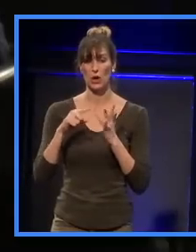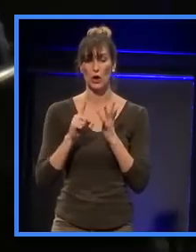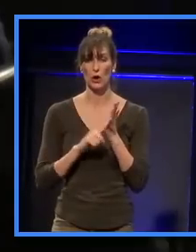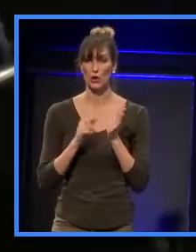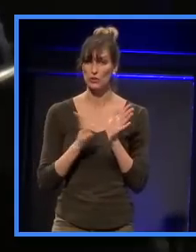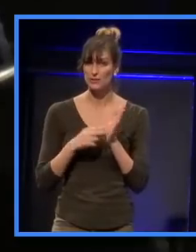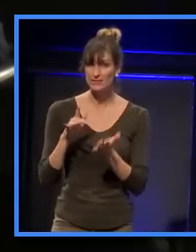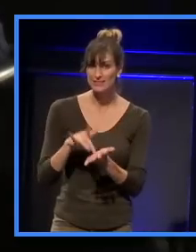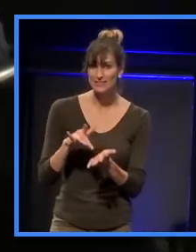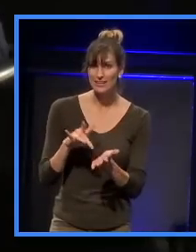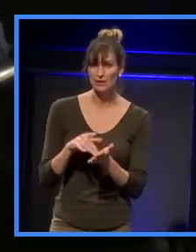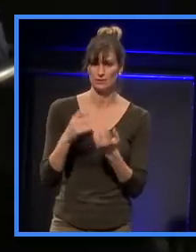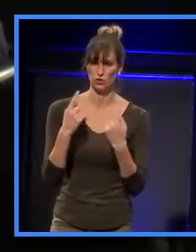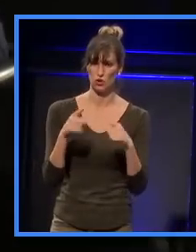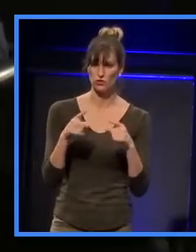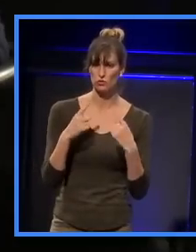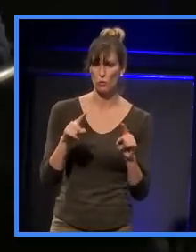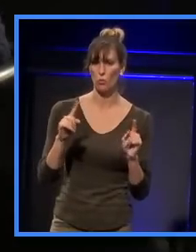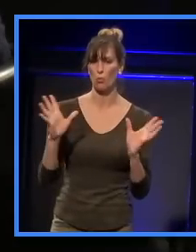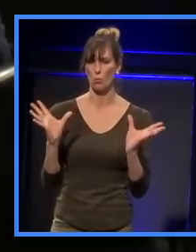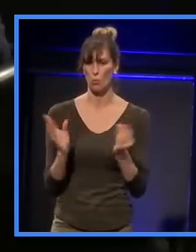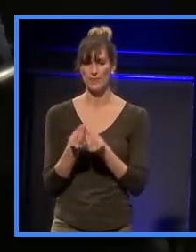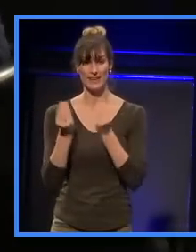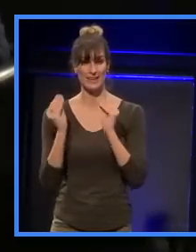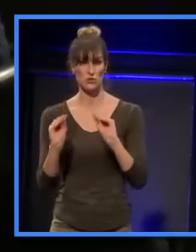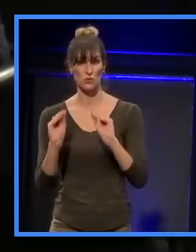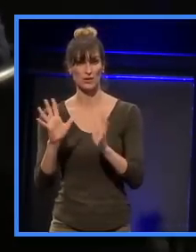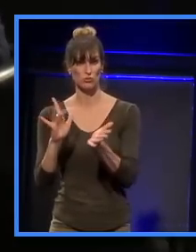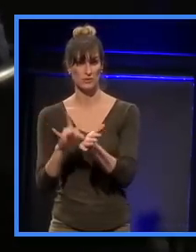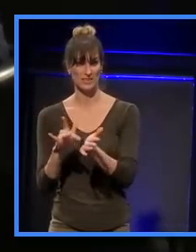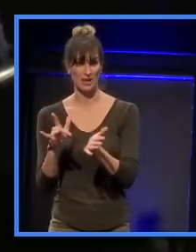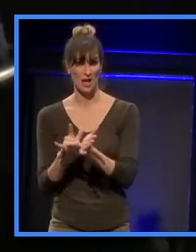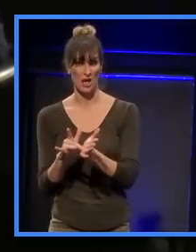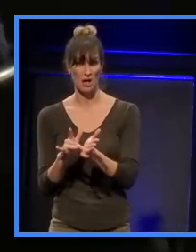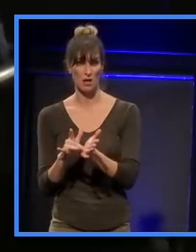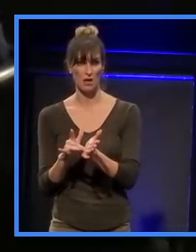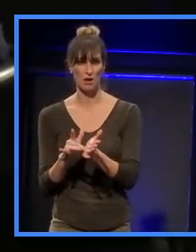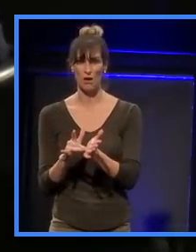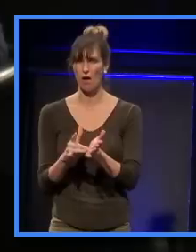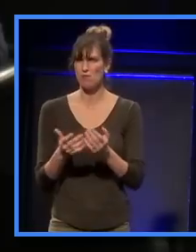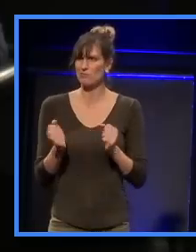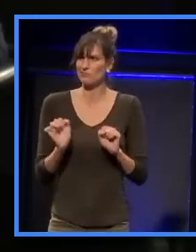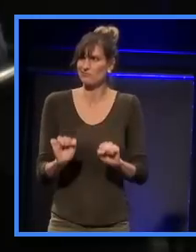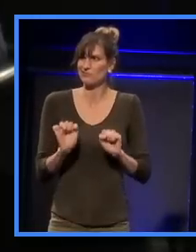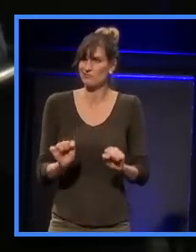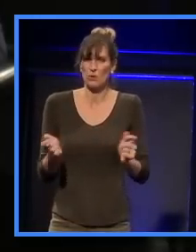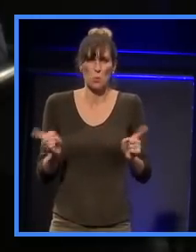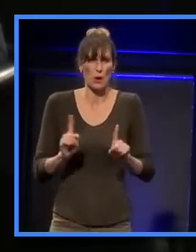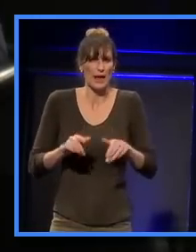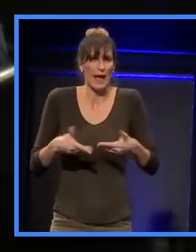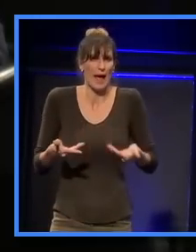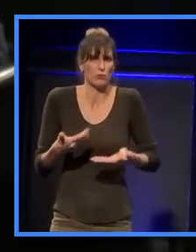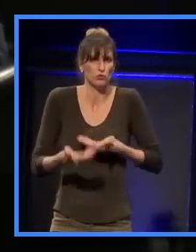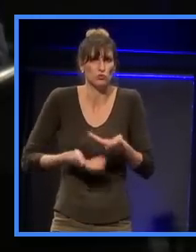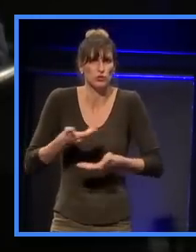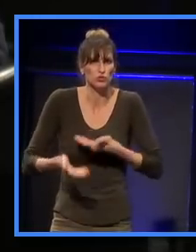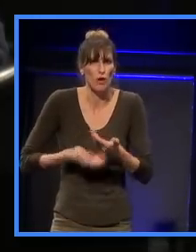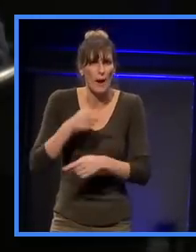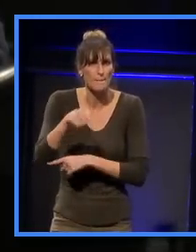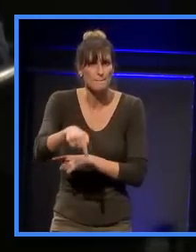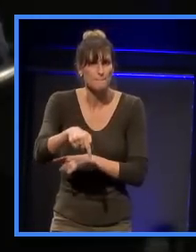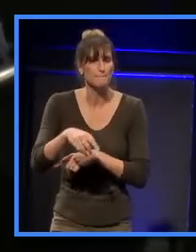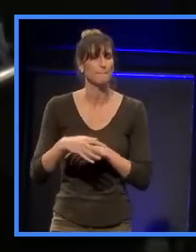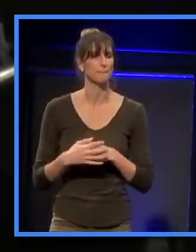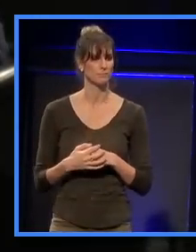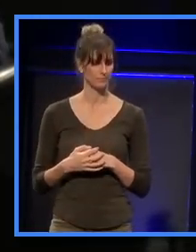concert hall and an educational institution of thriving sort of student-centric place in the middle of the city?